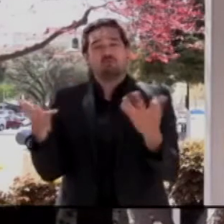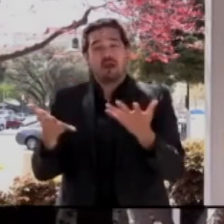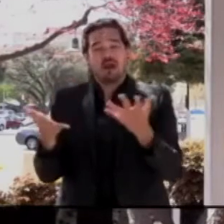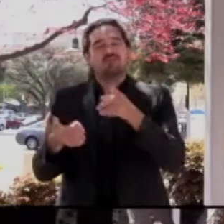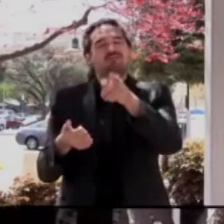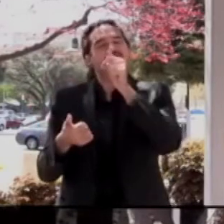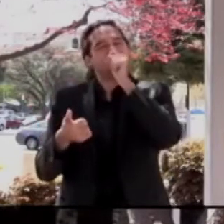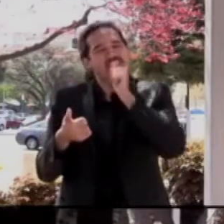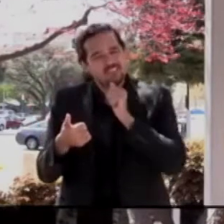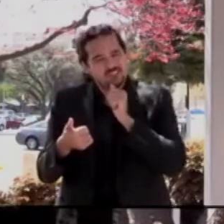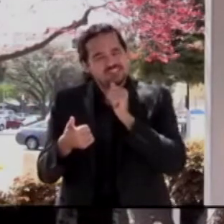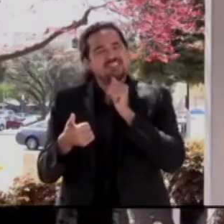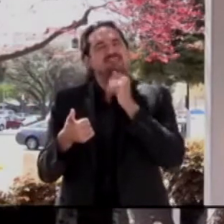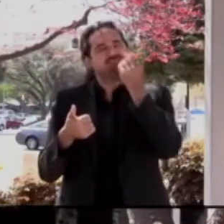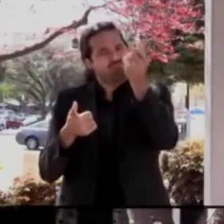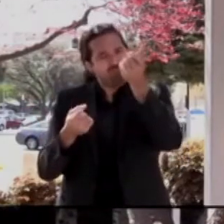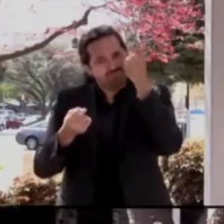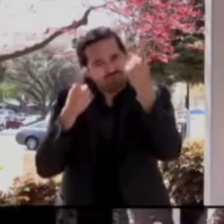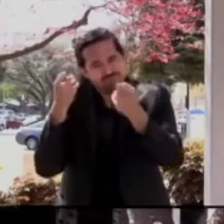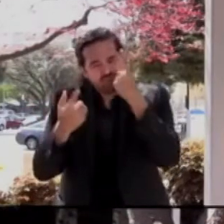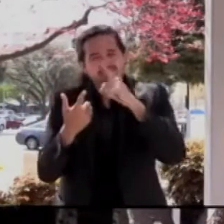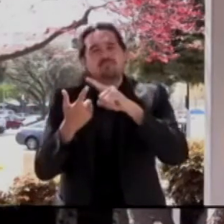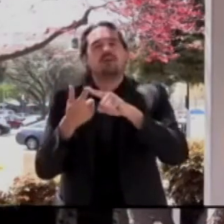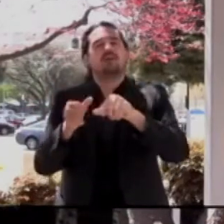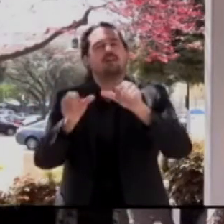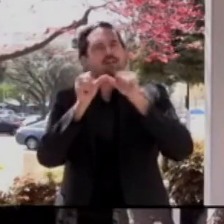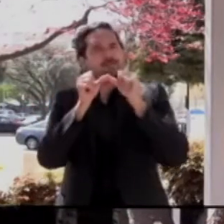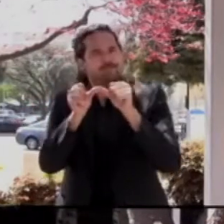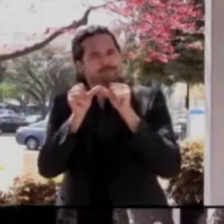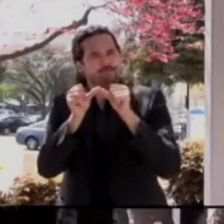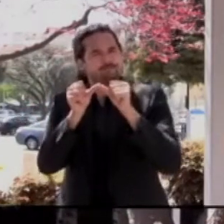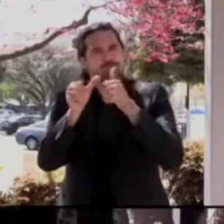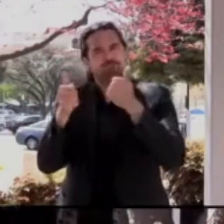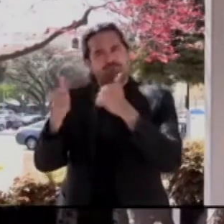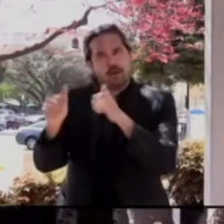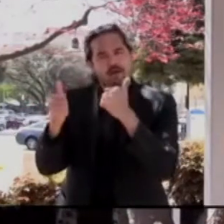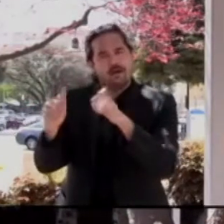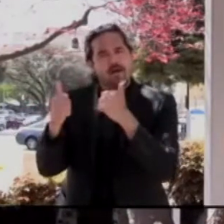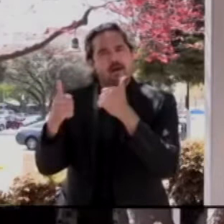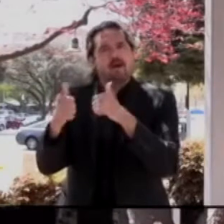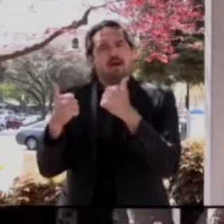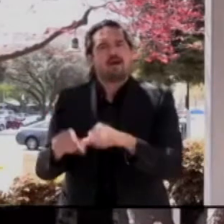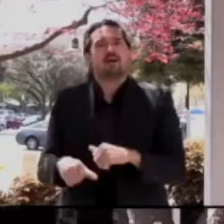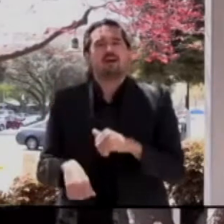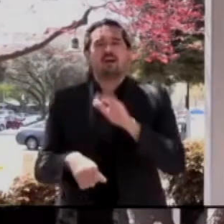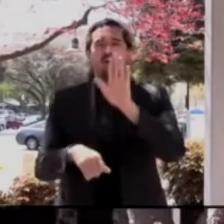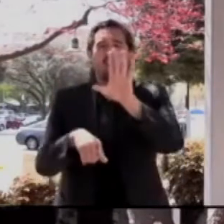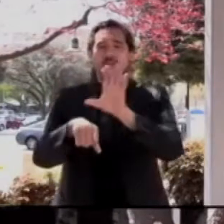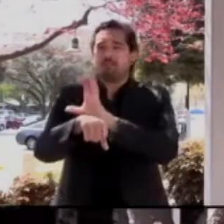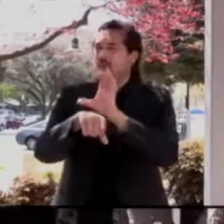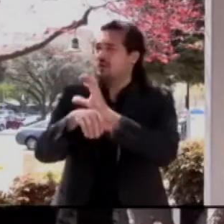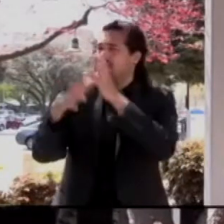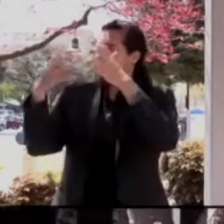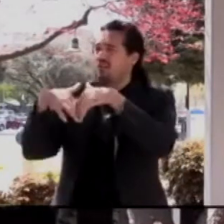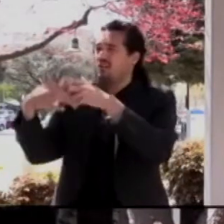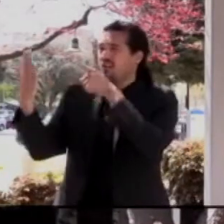you don't have access to a computer, please dial 211. Our goal is to help you get vaccinated. Just to wrap up, I